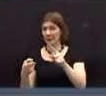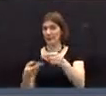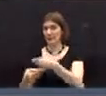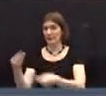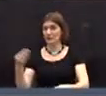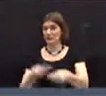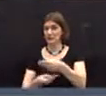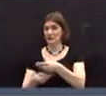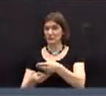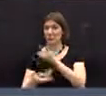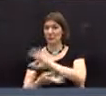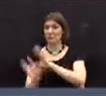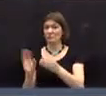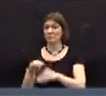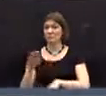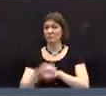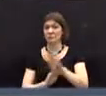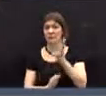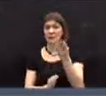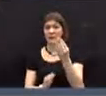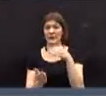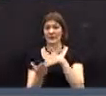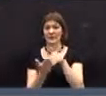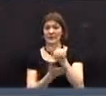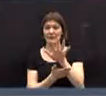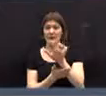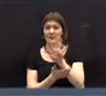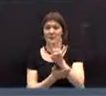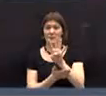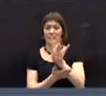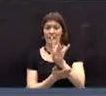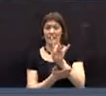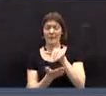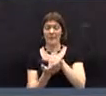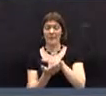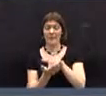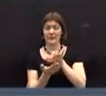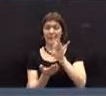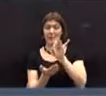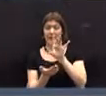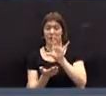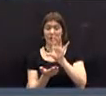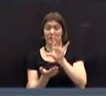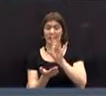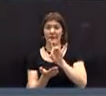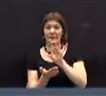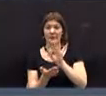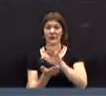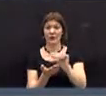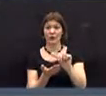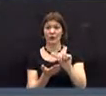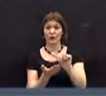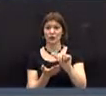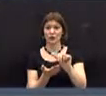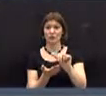to $14,549,889.